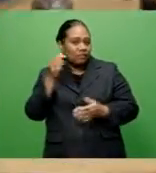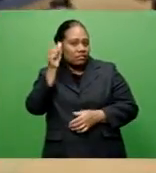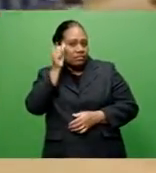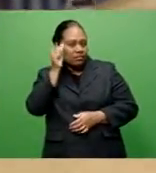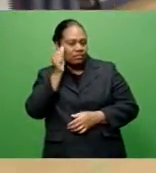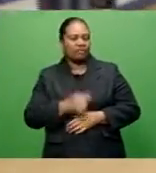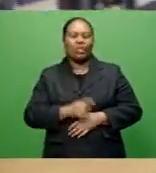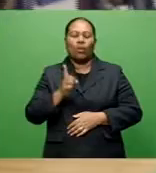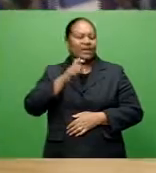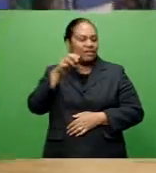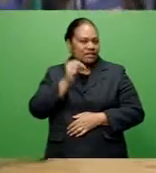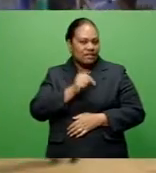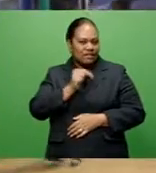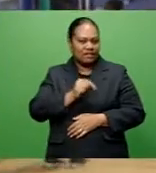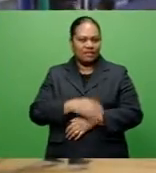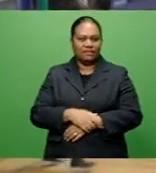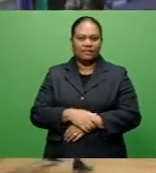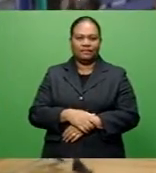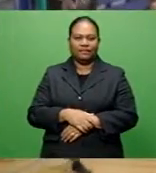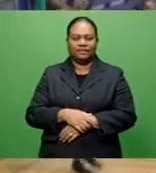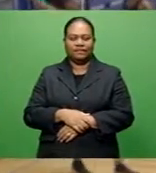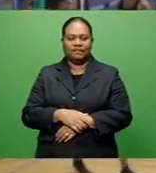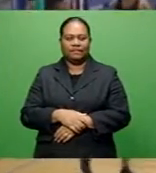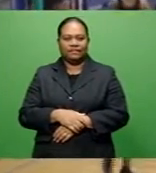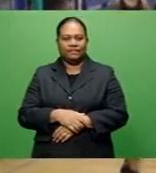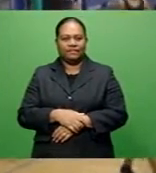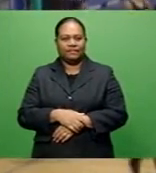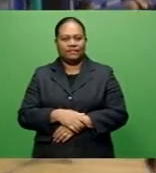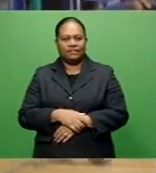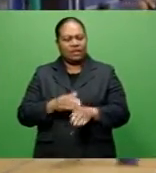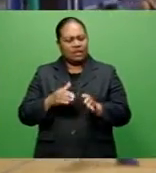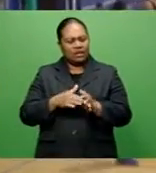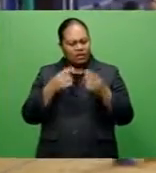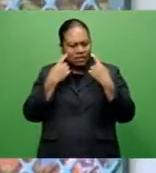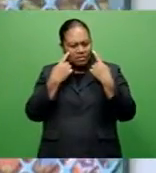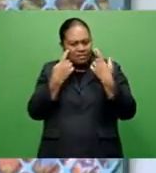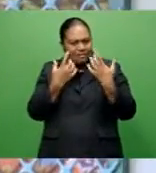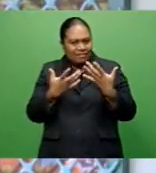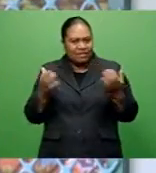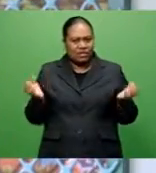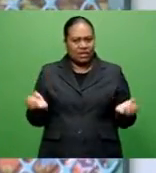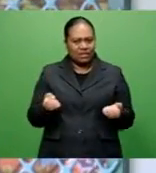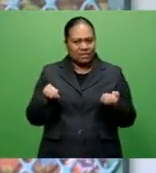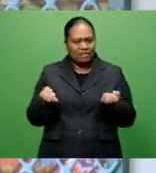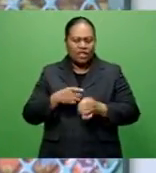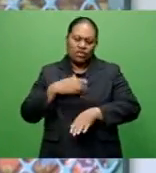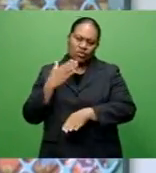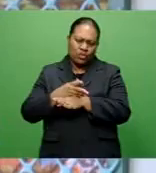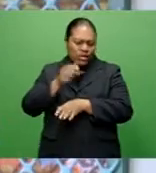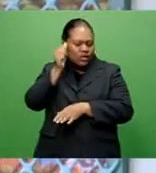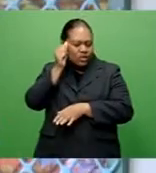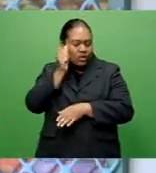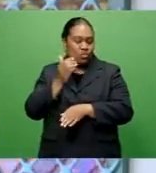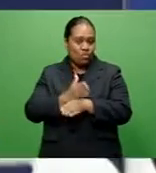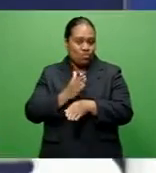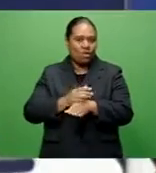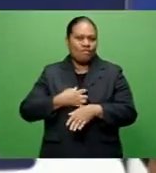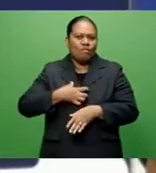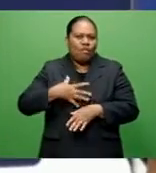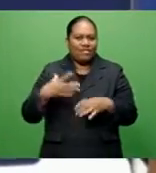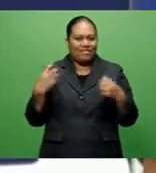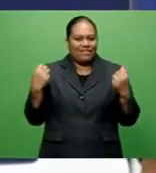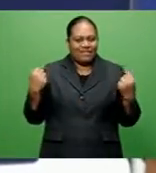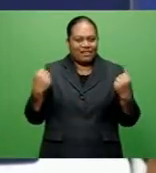expected of them and we anticipate that they will work more on their fitness.